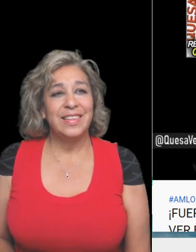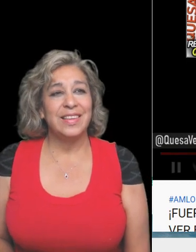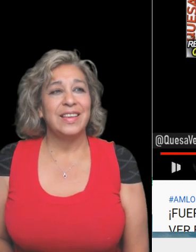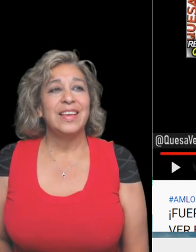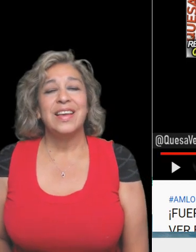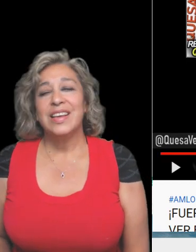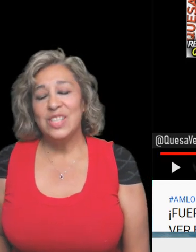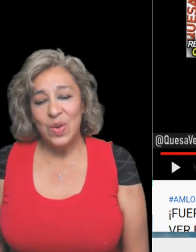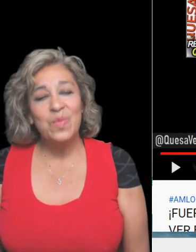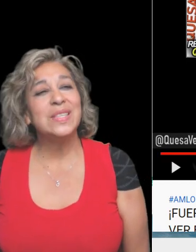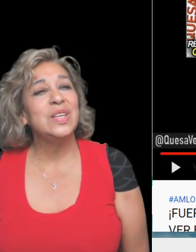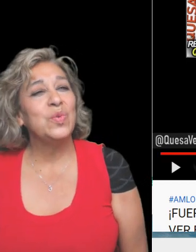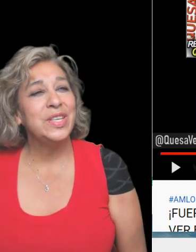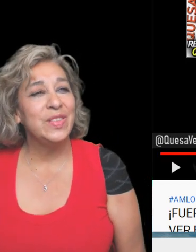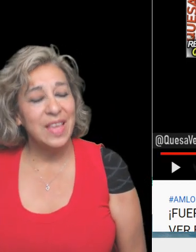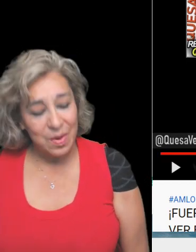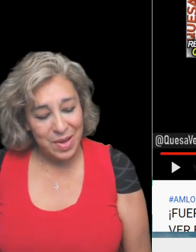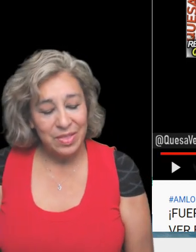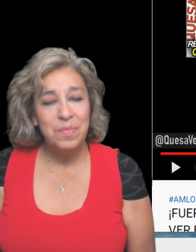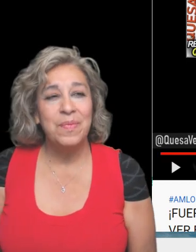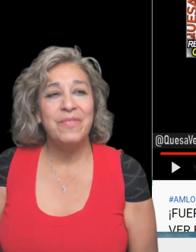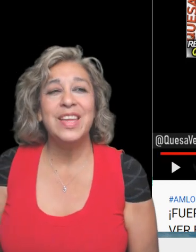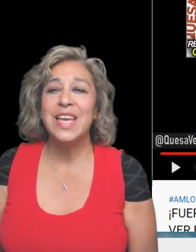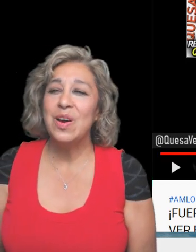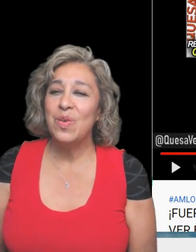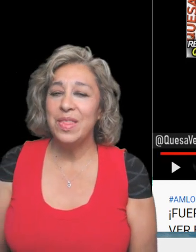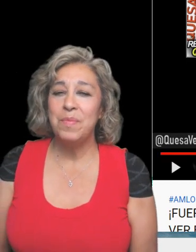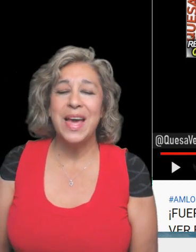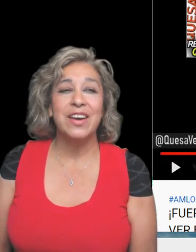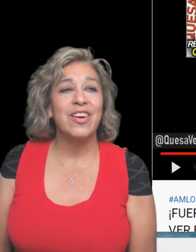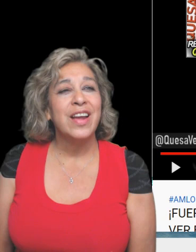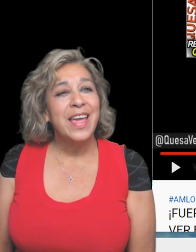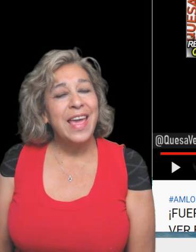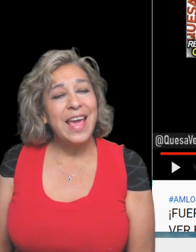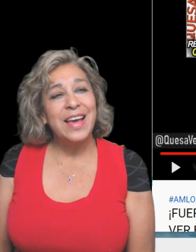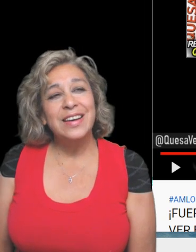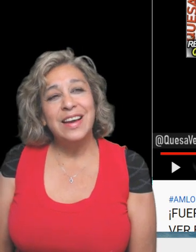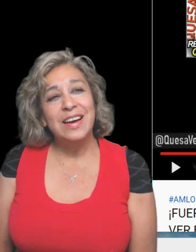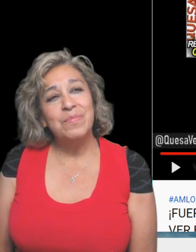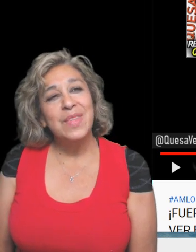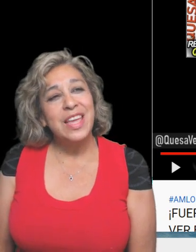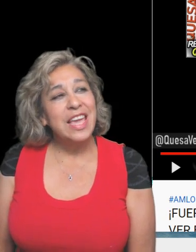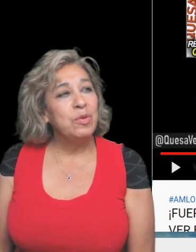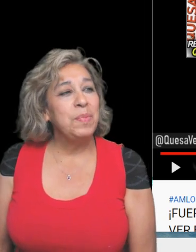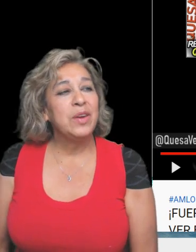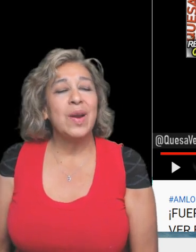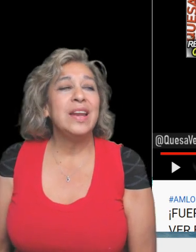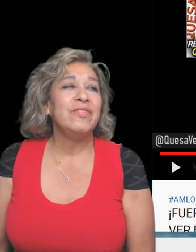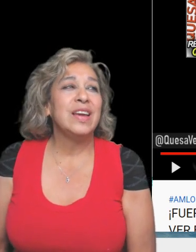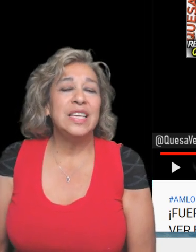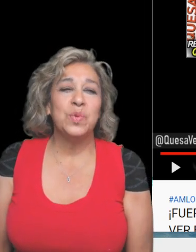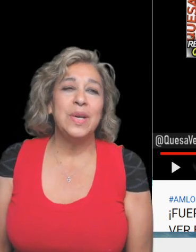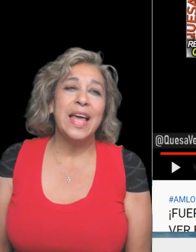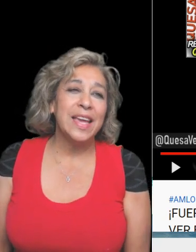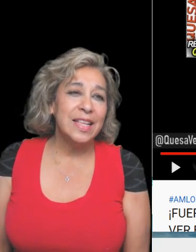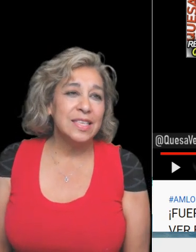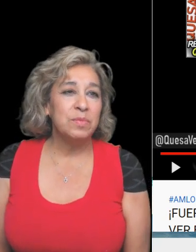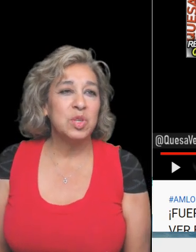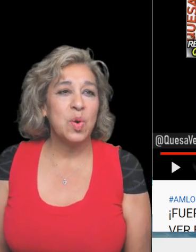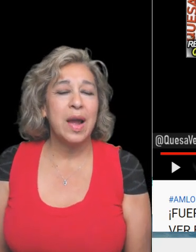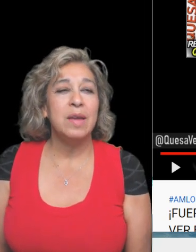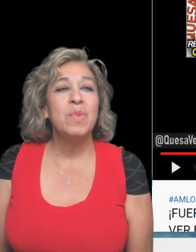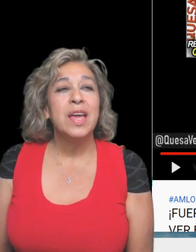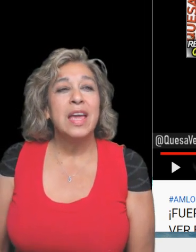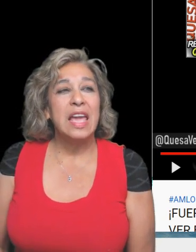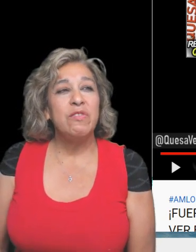este tema. So he wants to know what you think about the video and the matter. And it would be great if you guys would like and